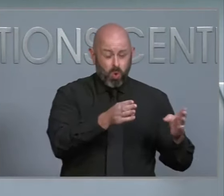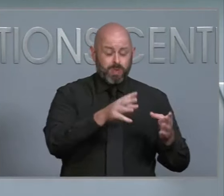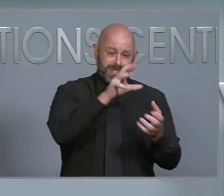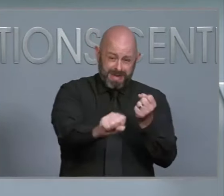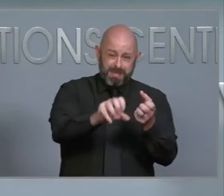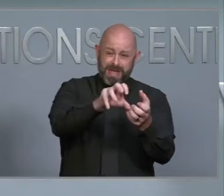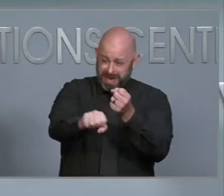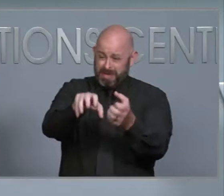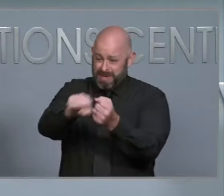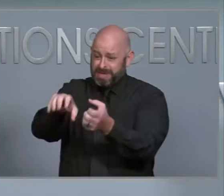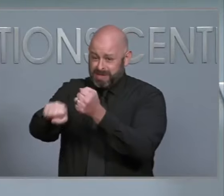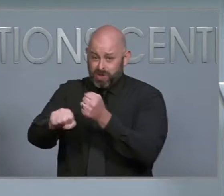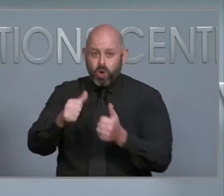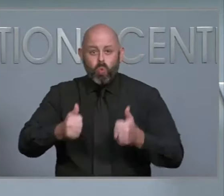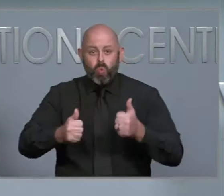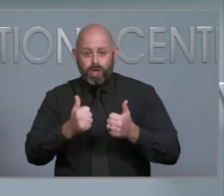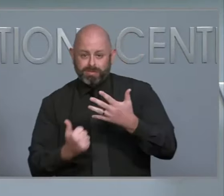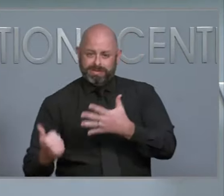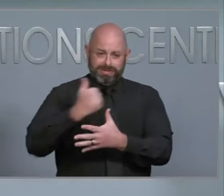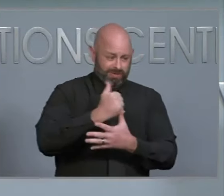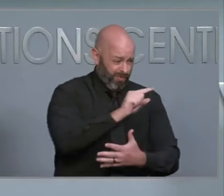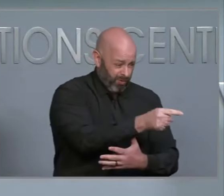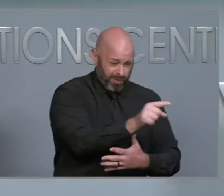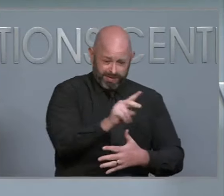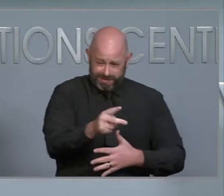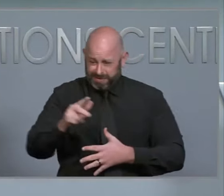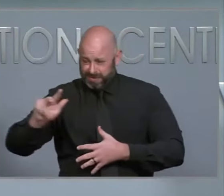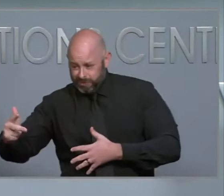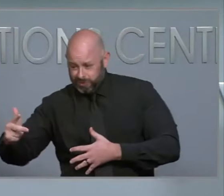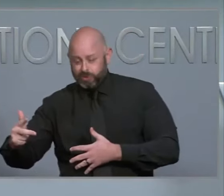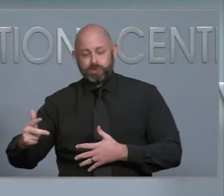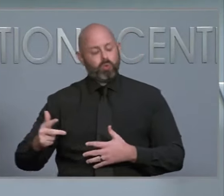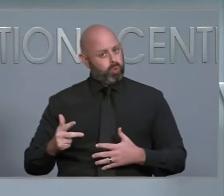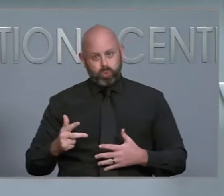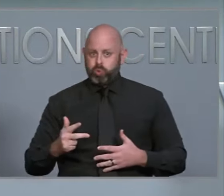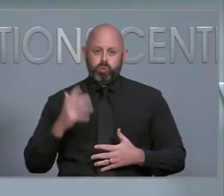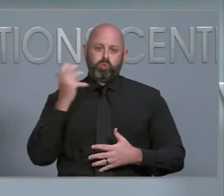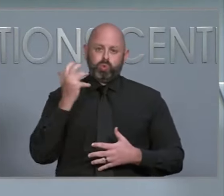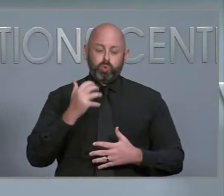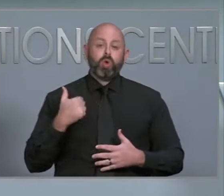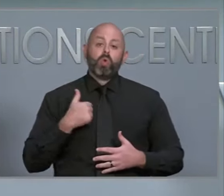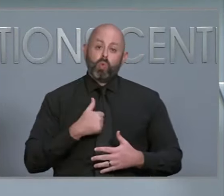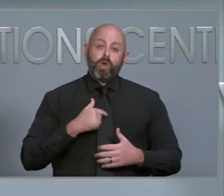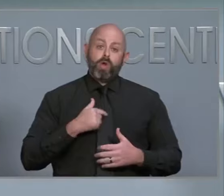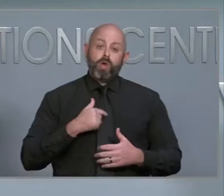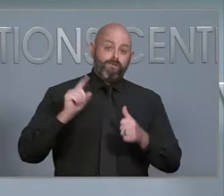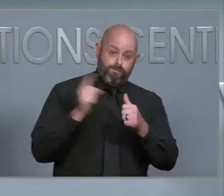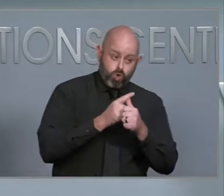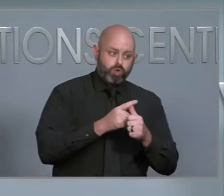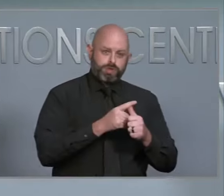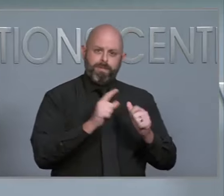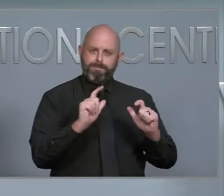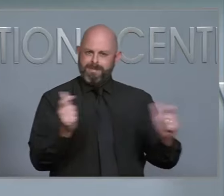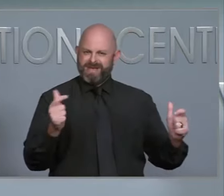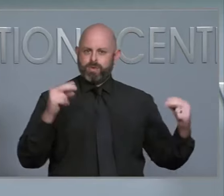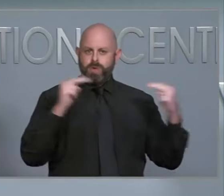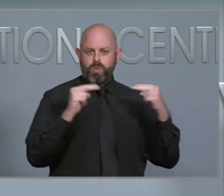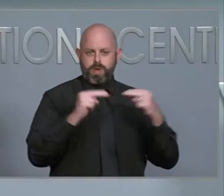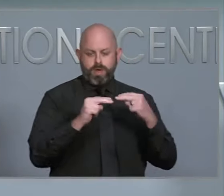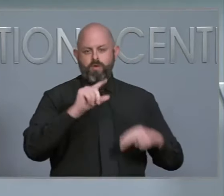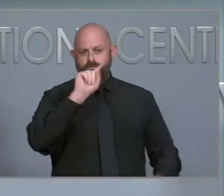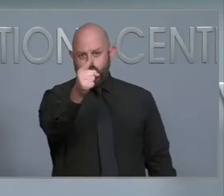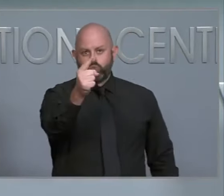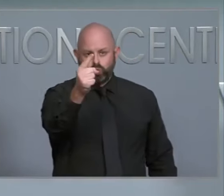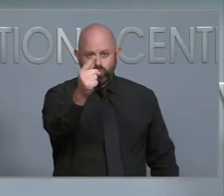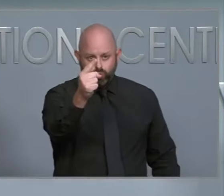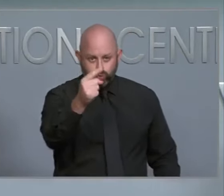We want to make sure that we're prioritizing main routes. Uh, the first thing we want to do is to make sure we get help to people.